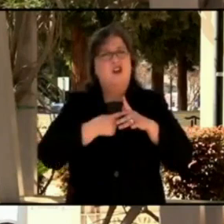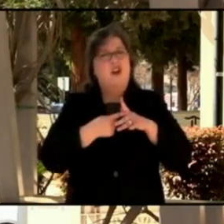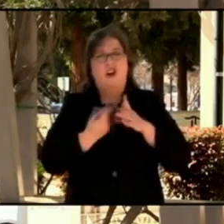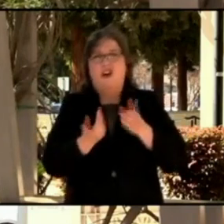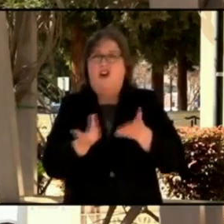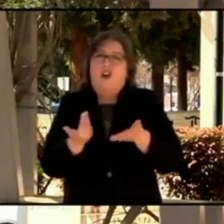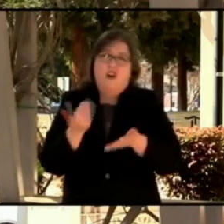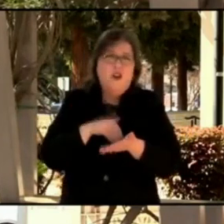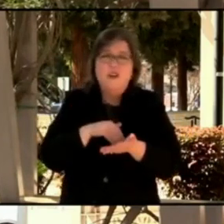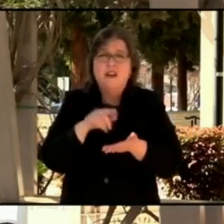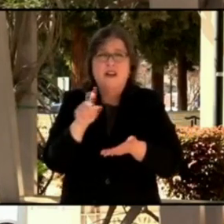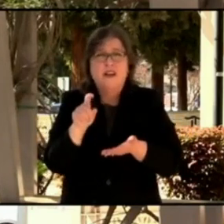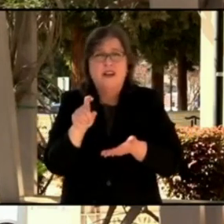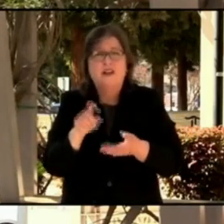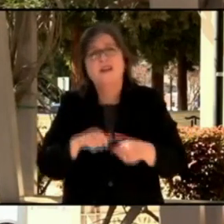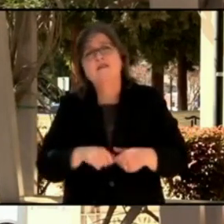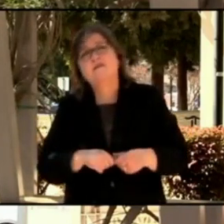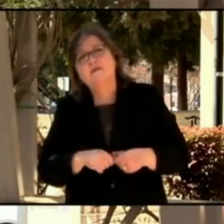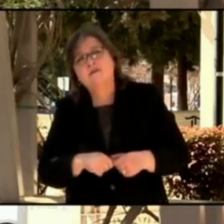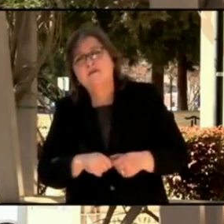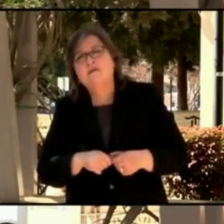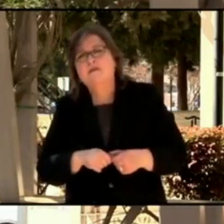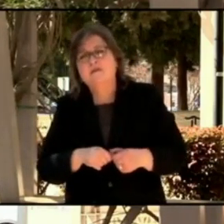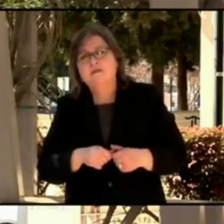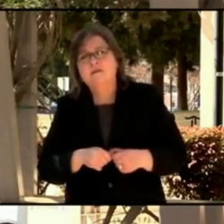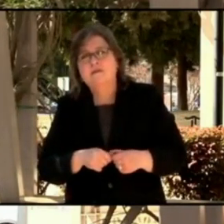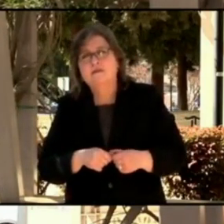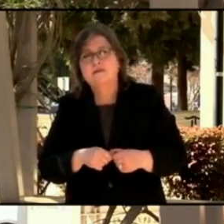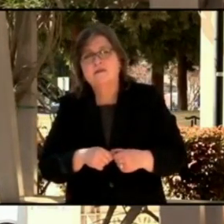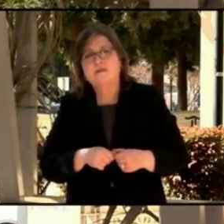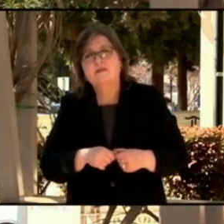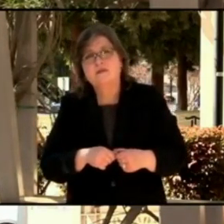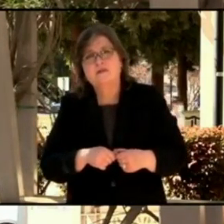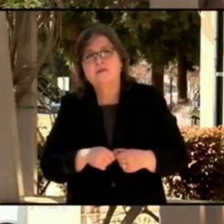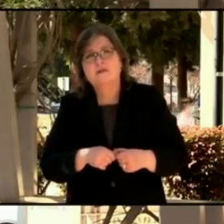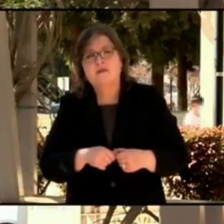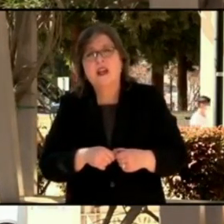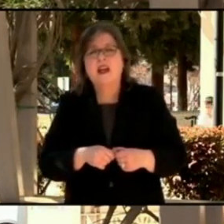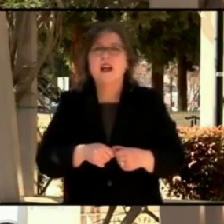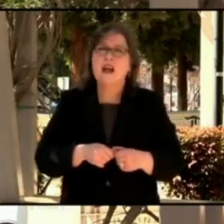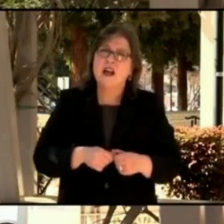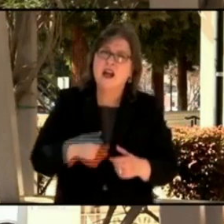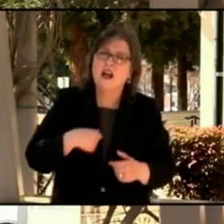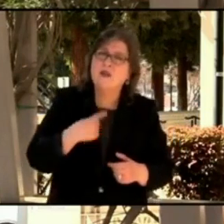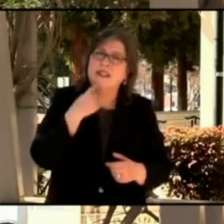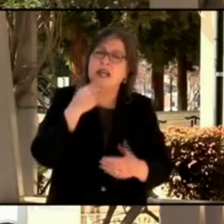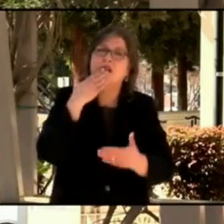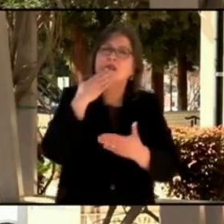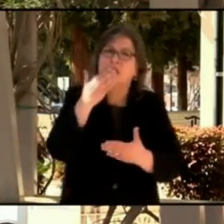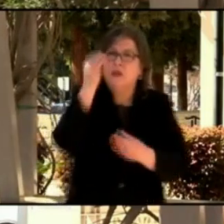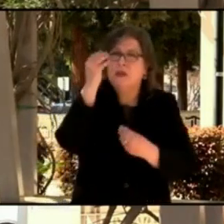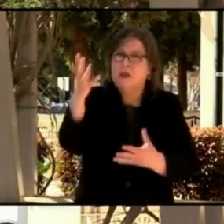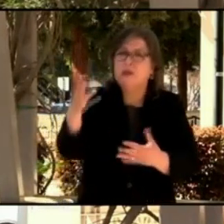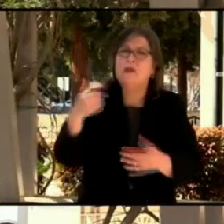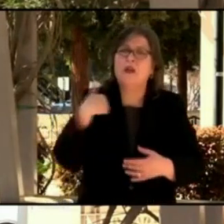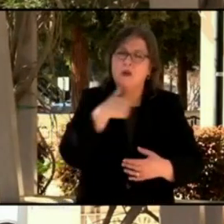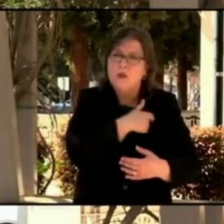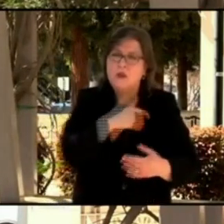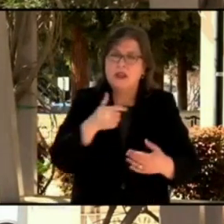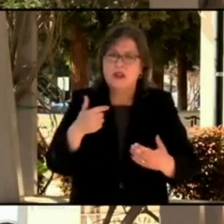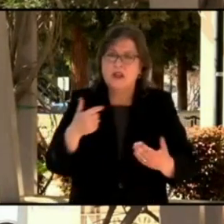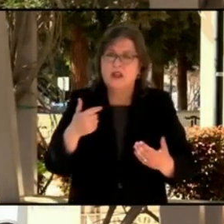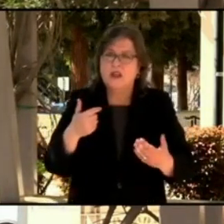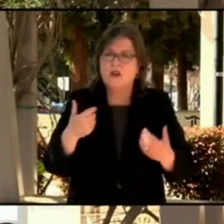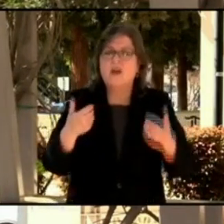at square one? So I would say the good news is that we have a variety of